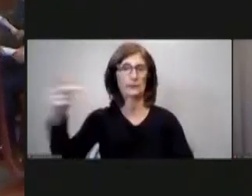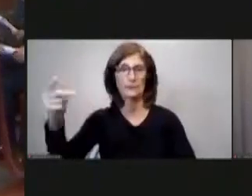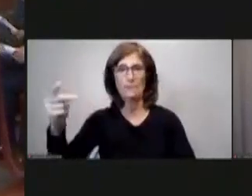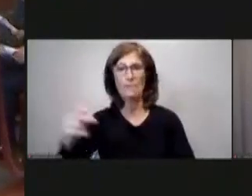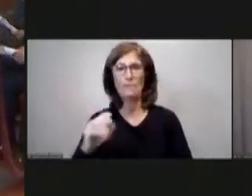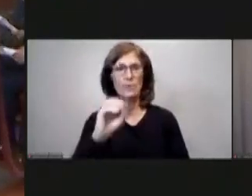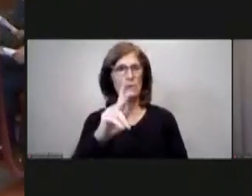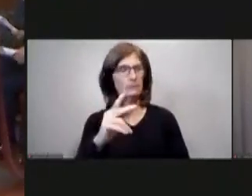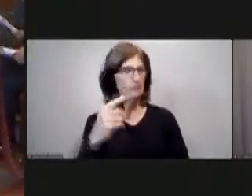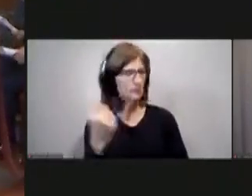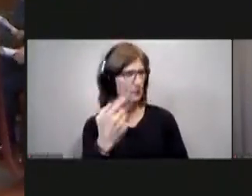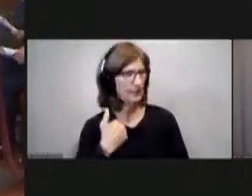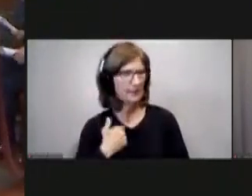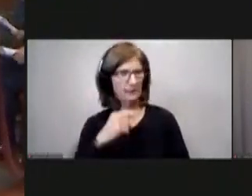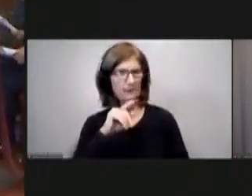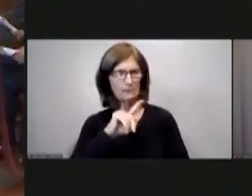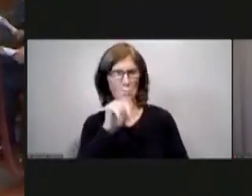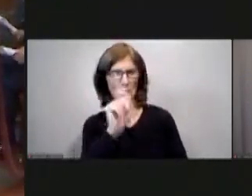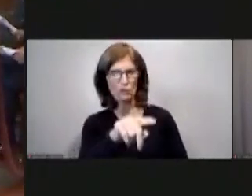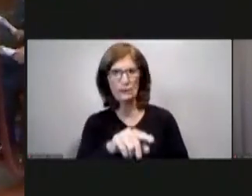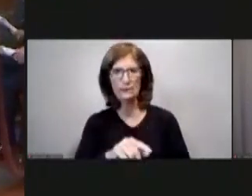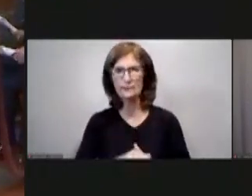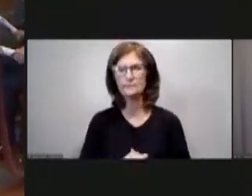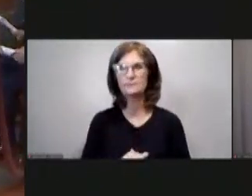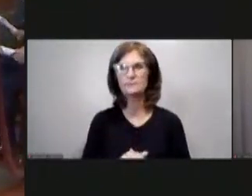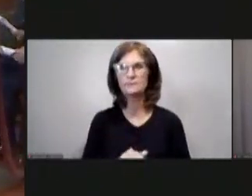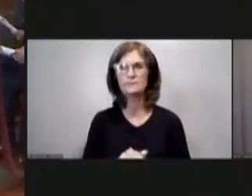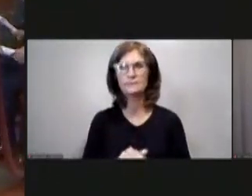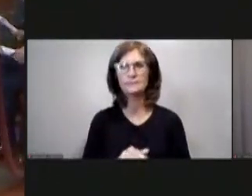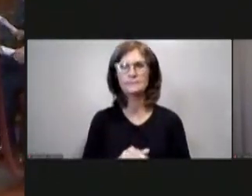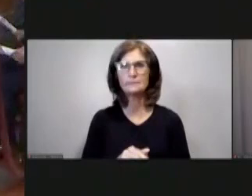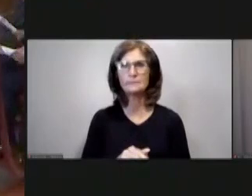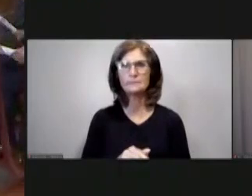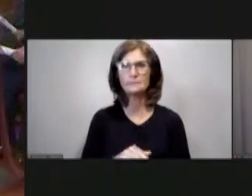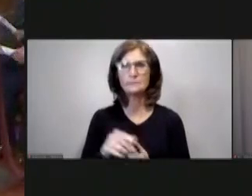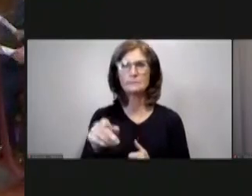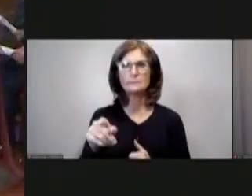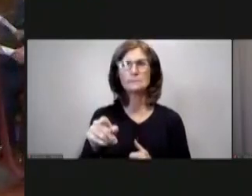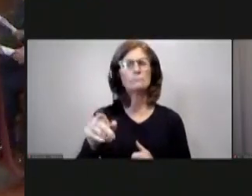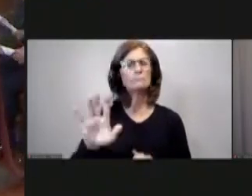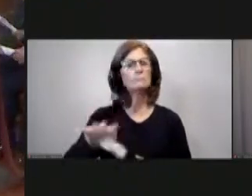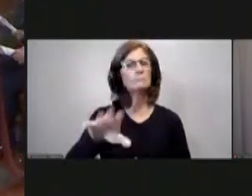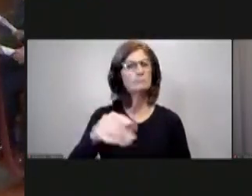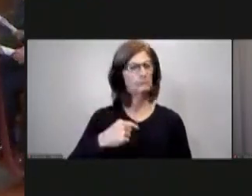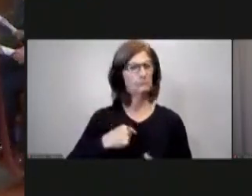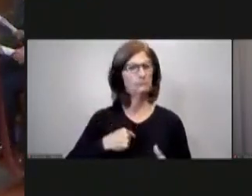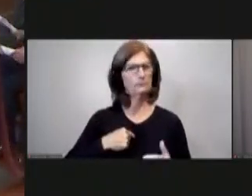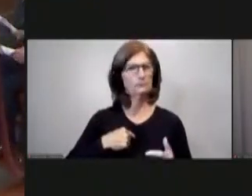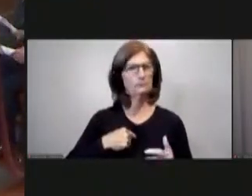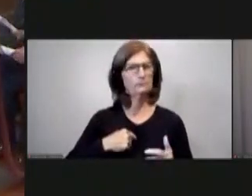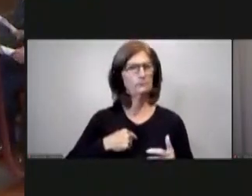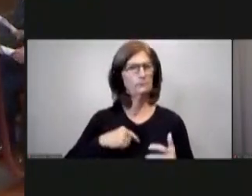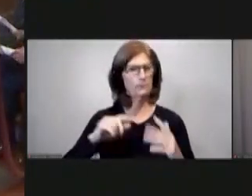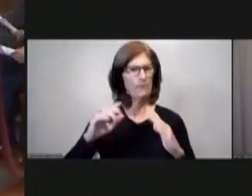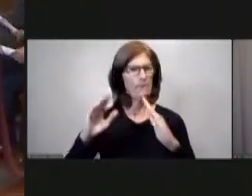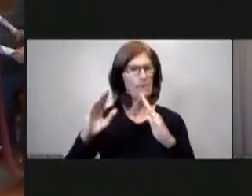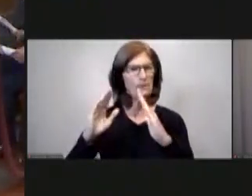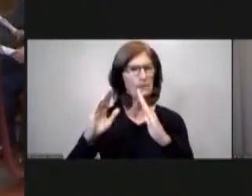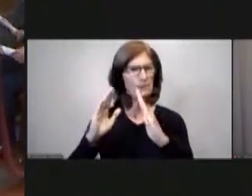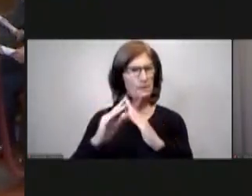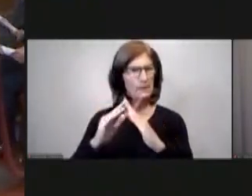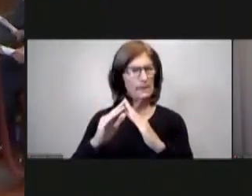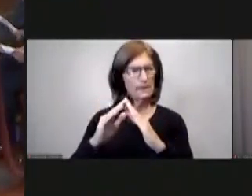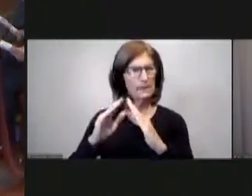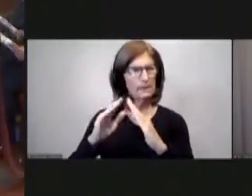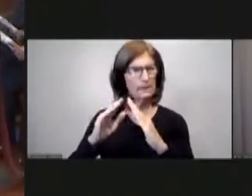that discussion councilman burgess is the city is the city in agreement with